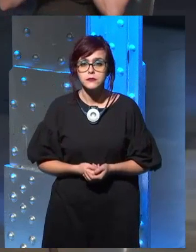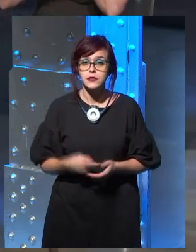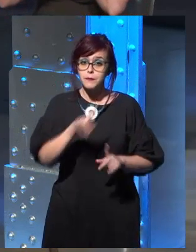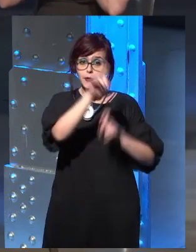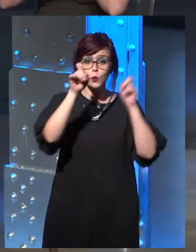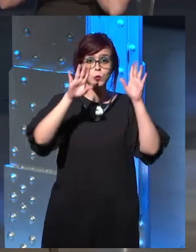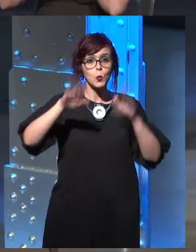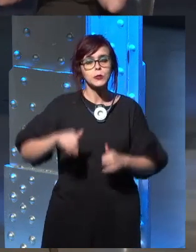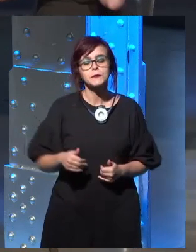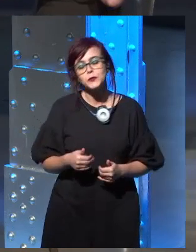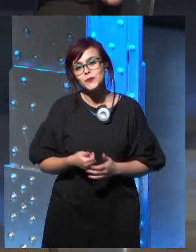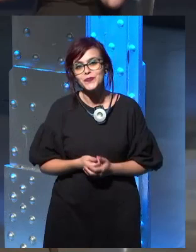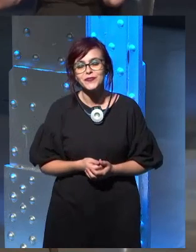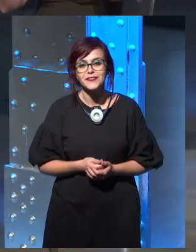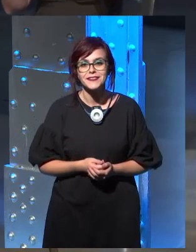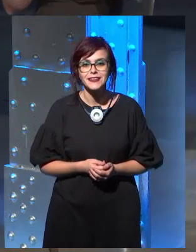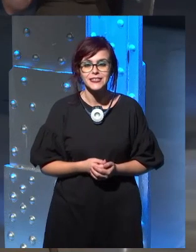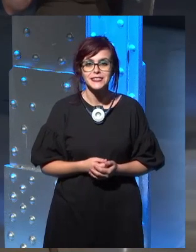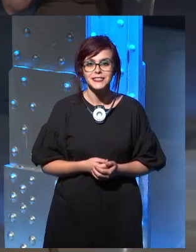And the last question.